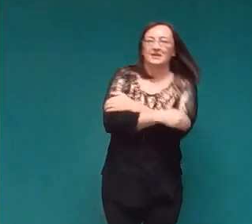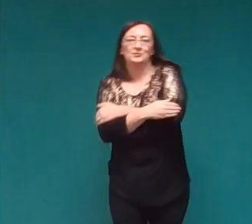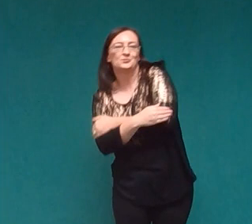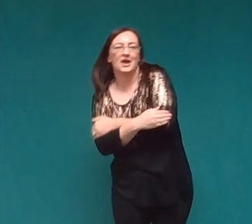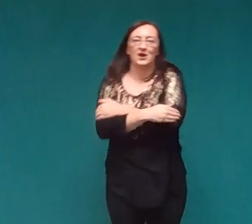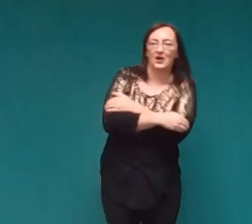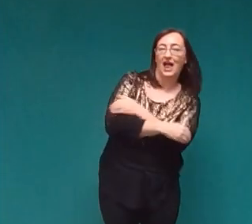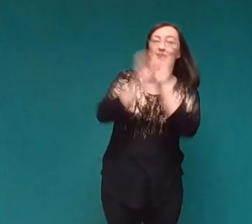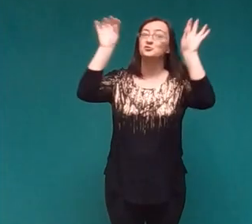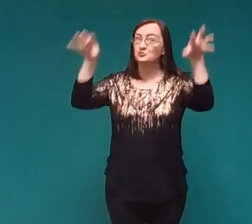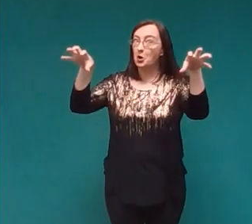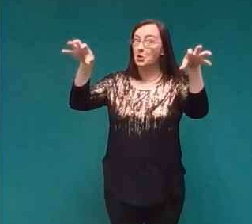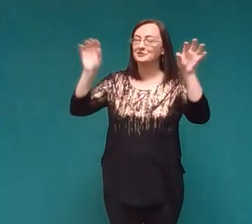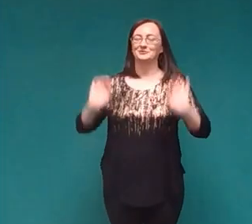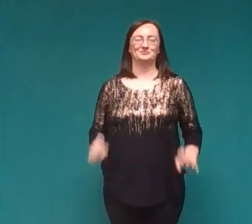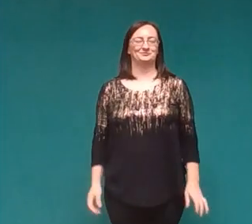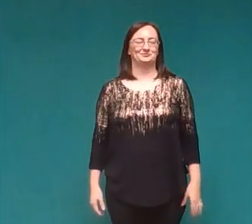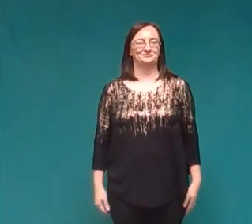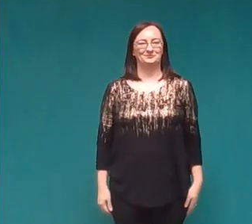a big bear hug.